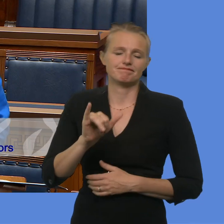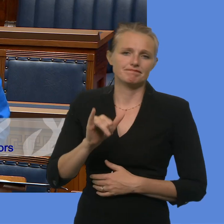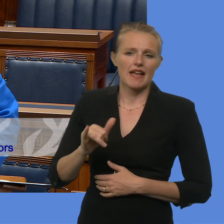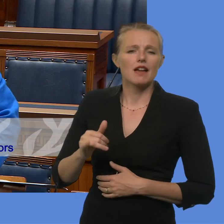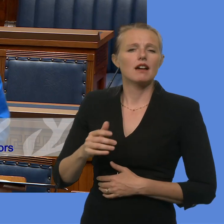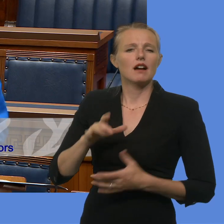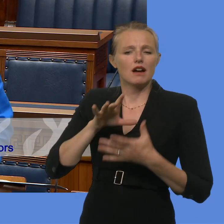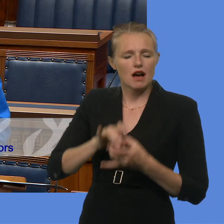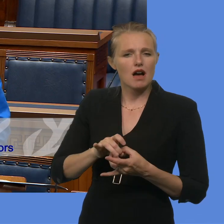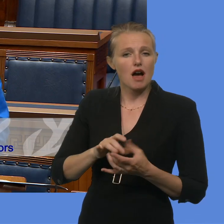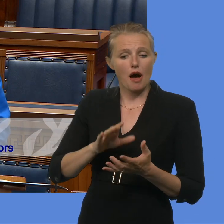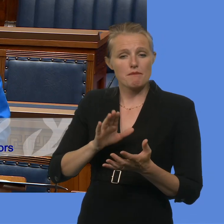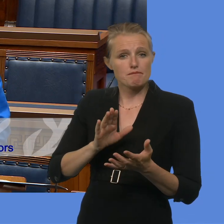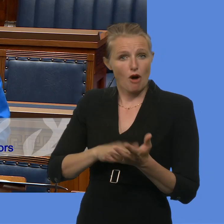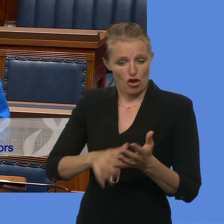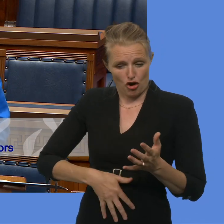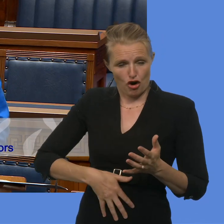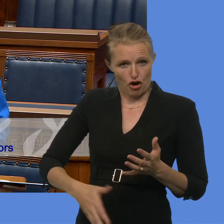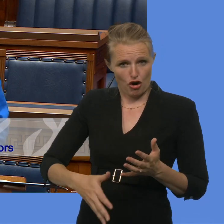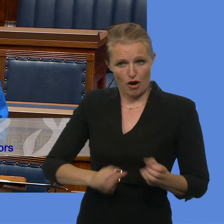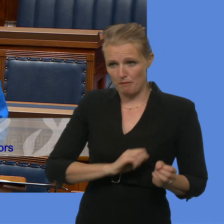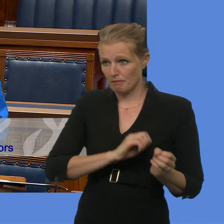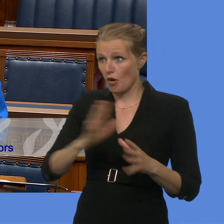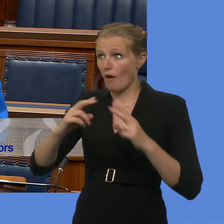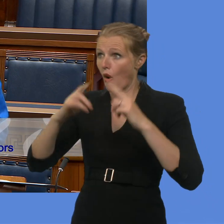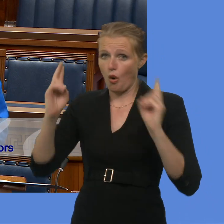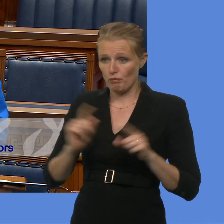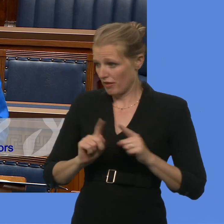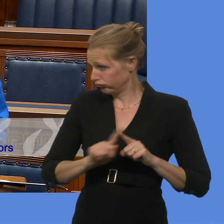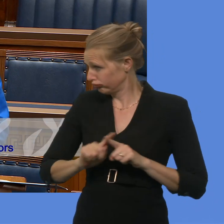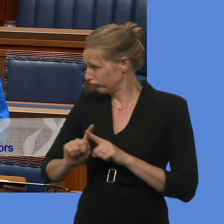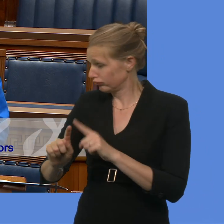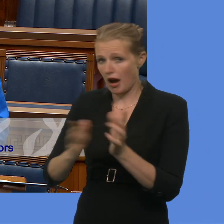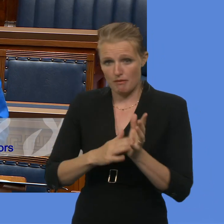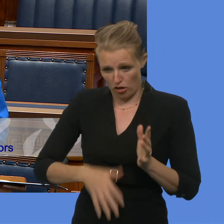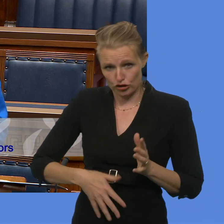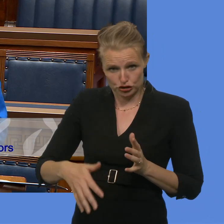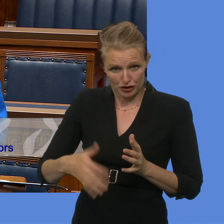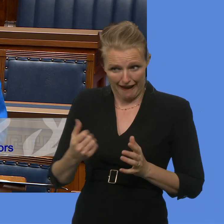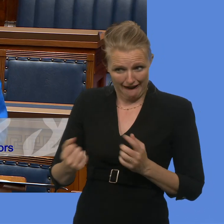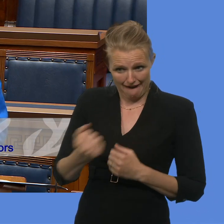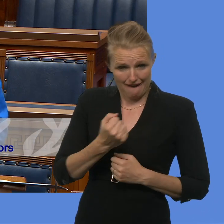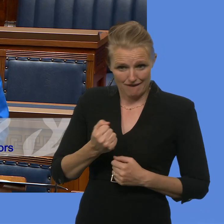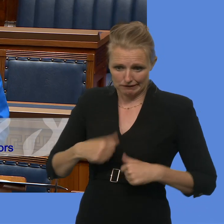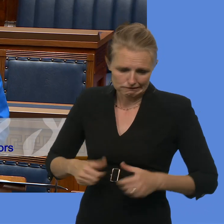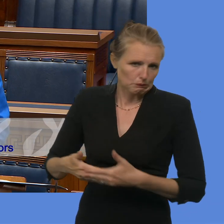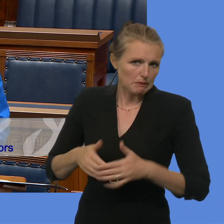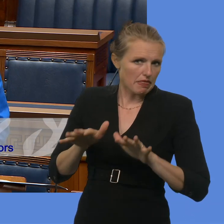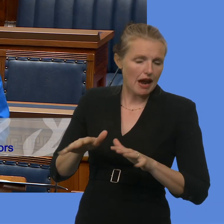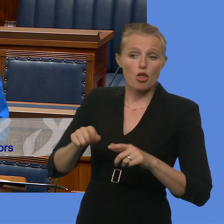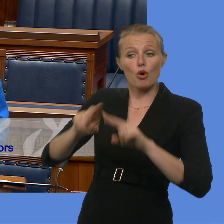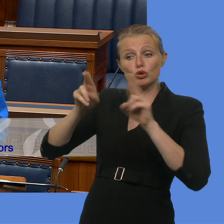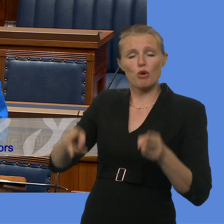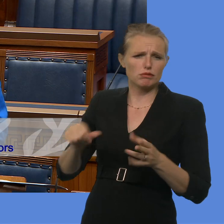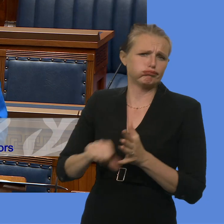committed to introducing legislation into this Assembly for a statutory public inquiry and redress scheme as soon as possible. There are a number of